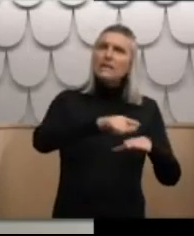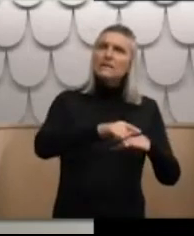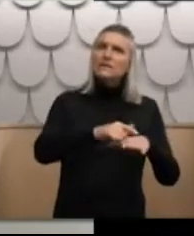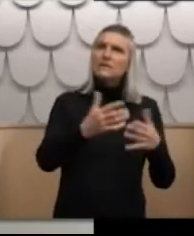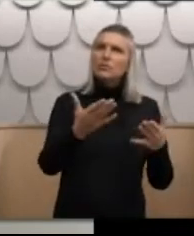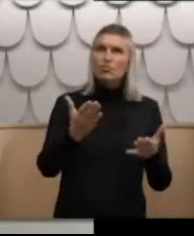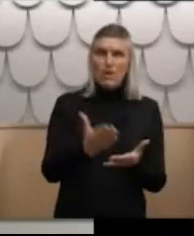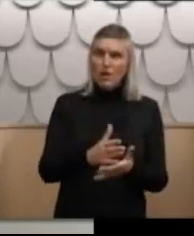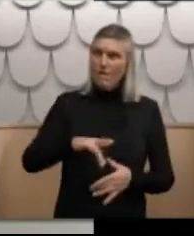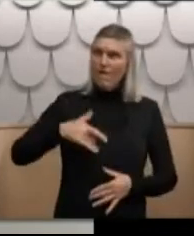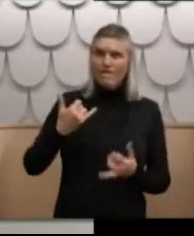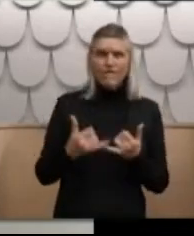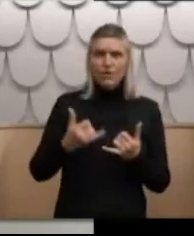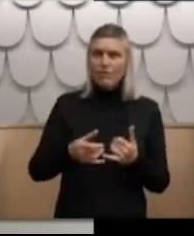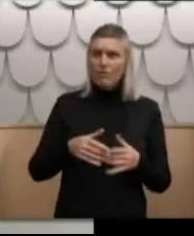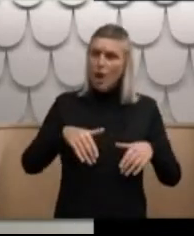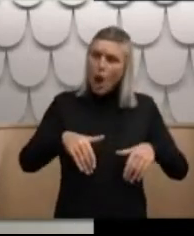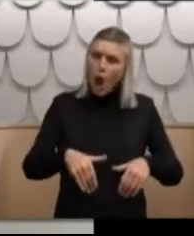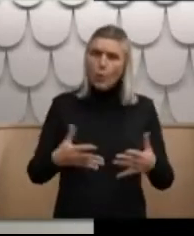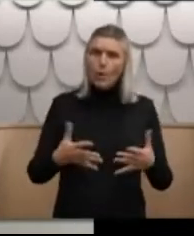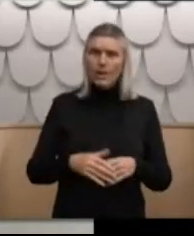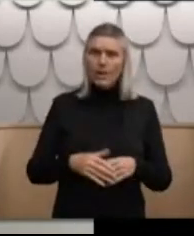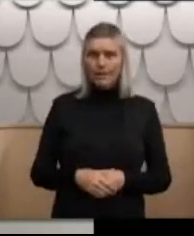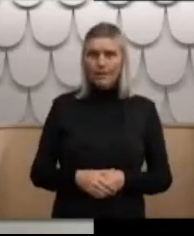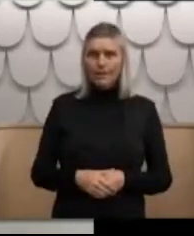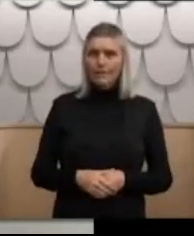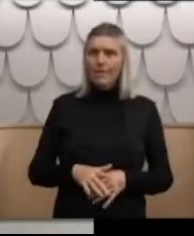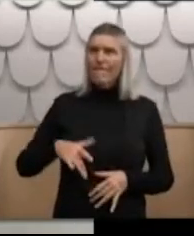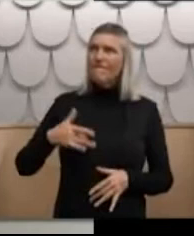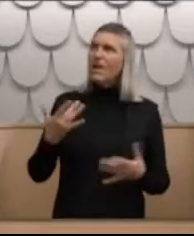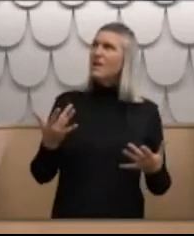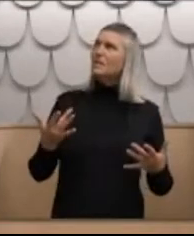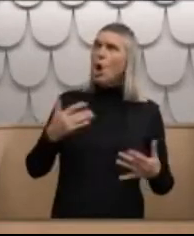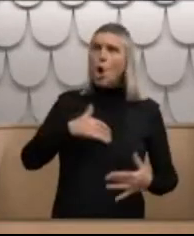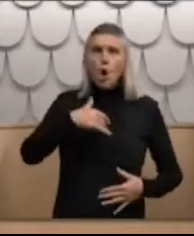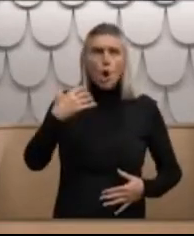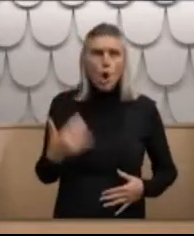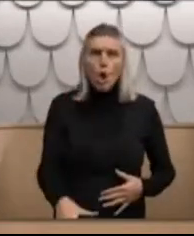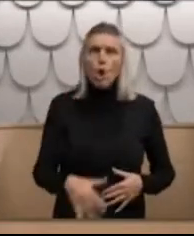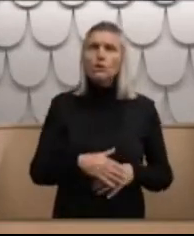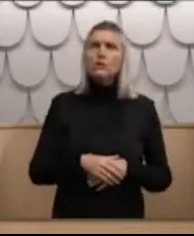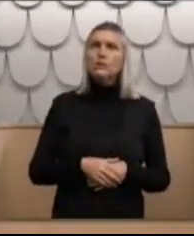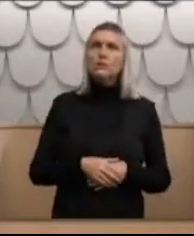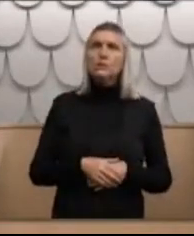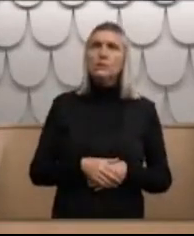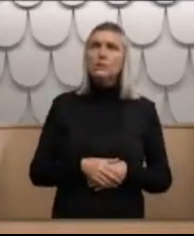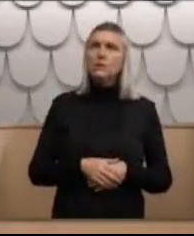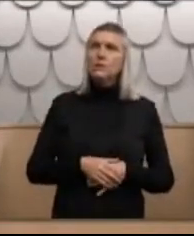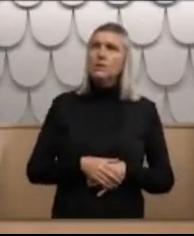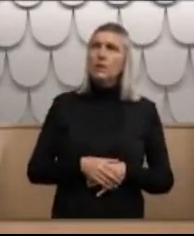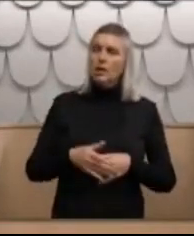a road of continual betrayal a road of continual inhumane treatment